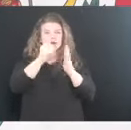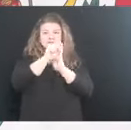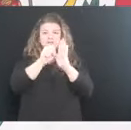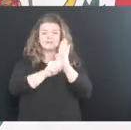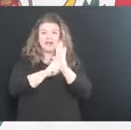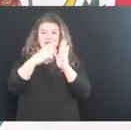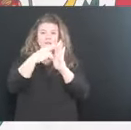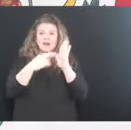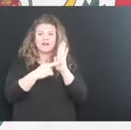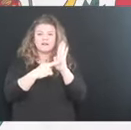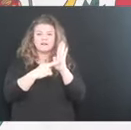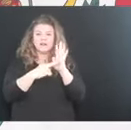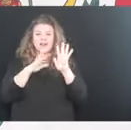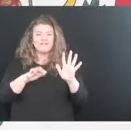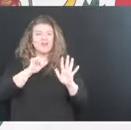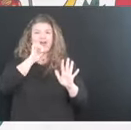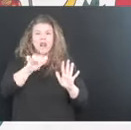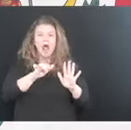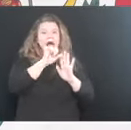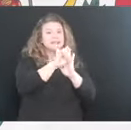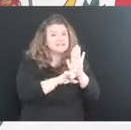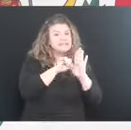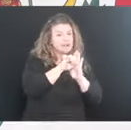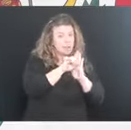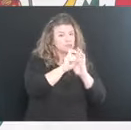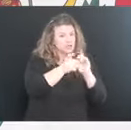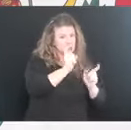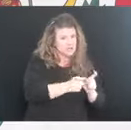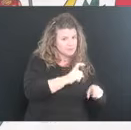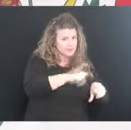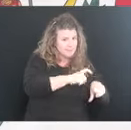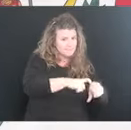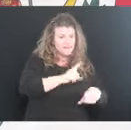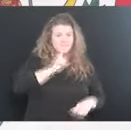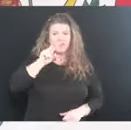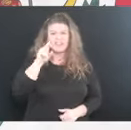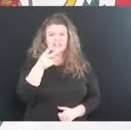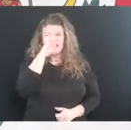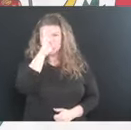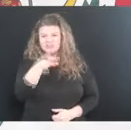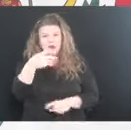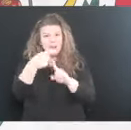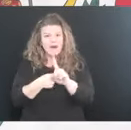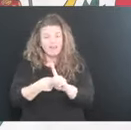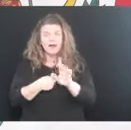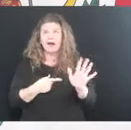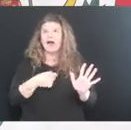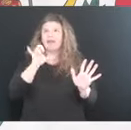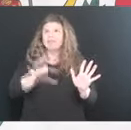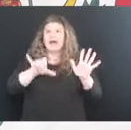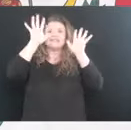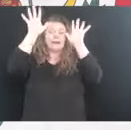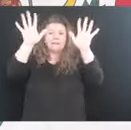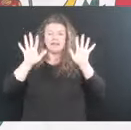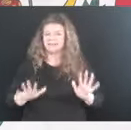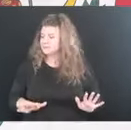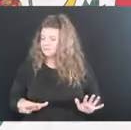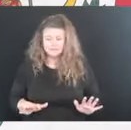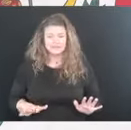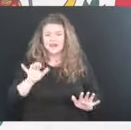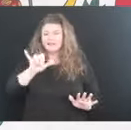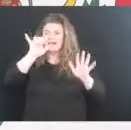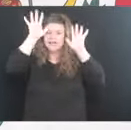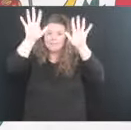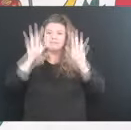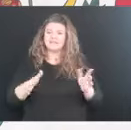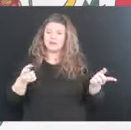our non seasonally adjusted unemployment rate for the second straight month. It's amazing. It's amazing what's going on